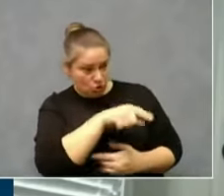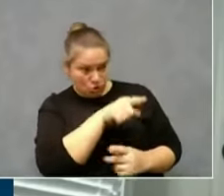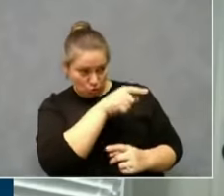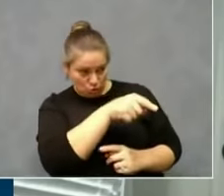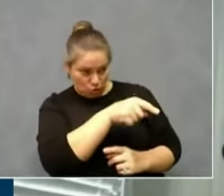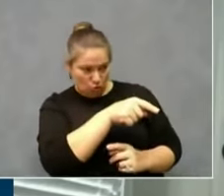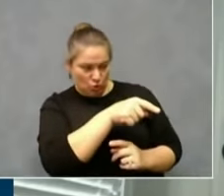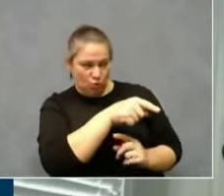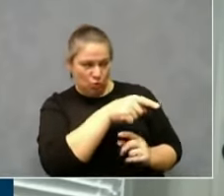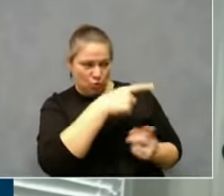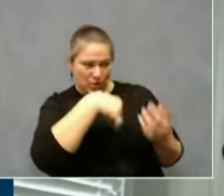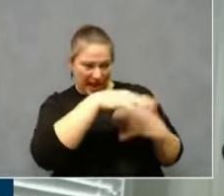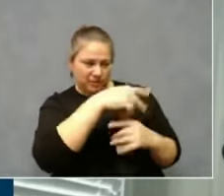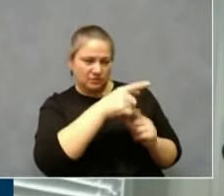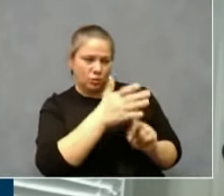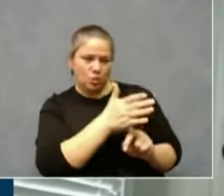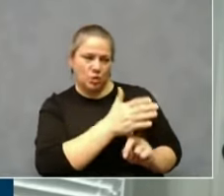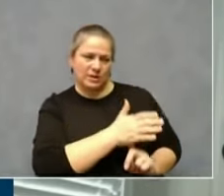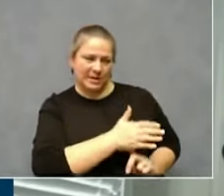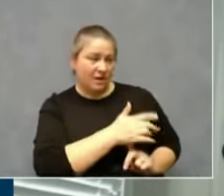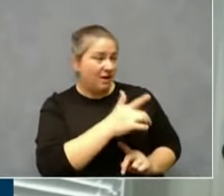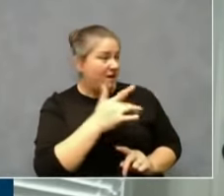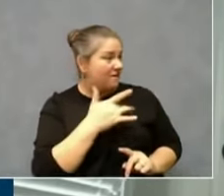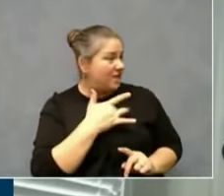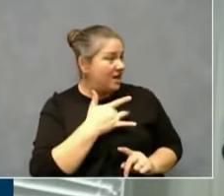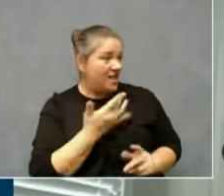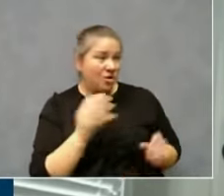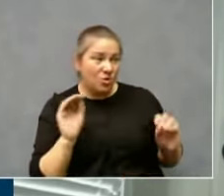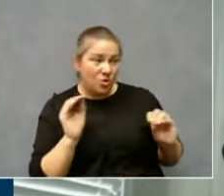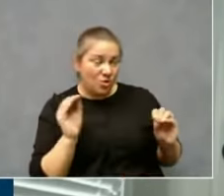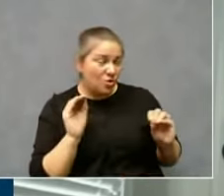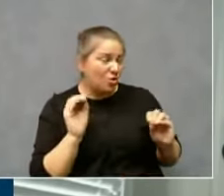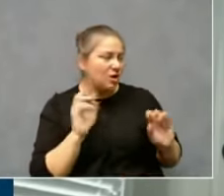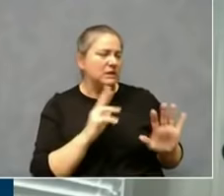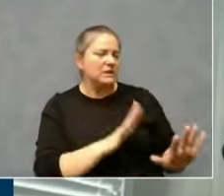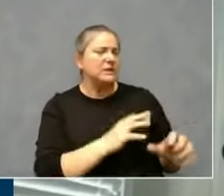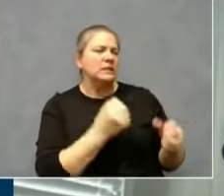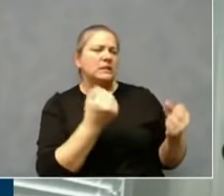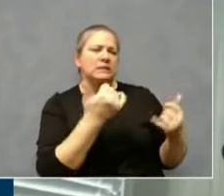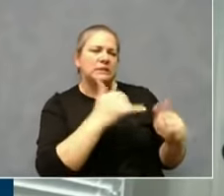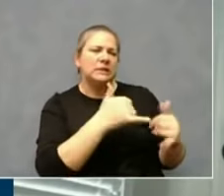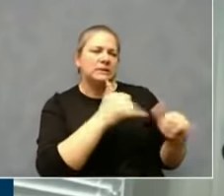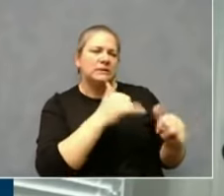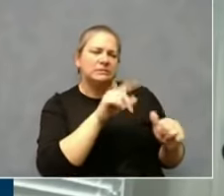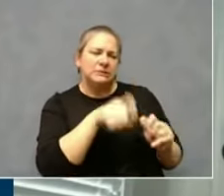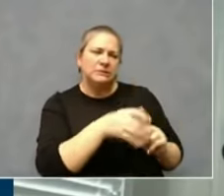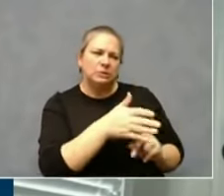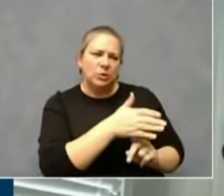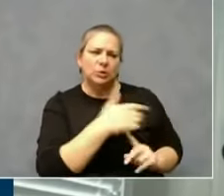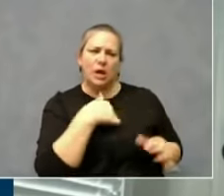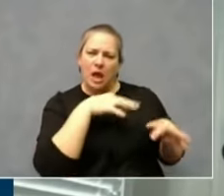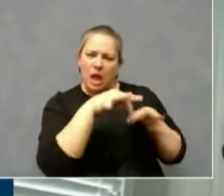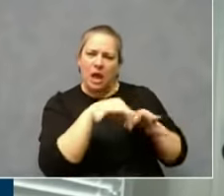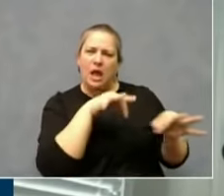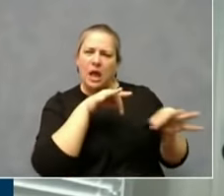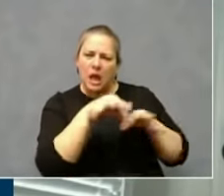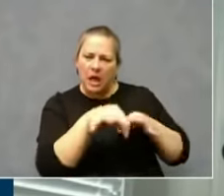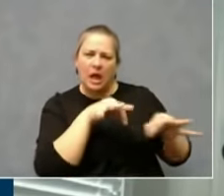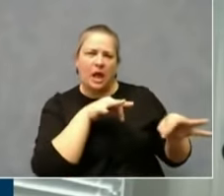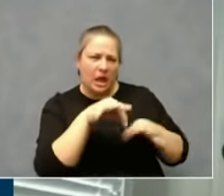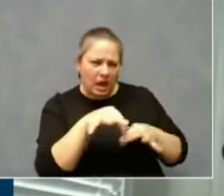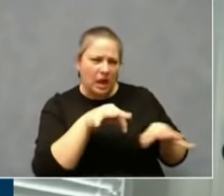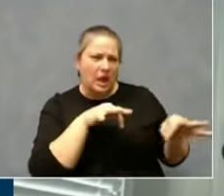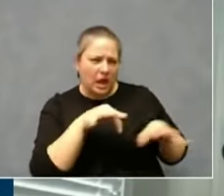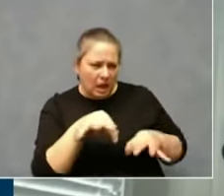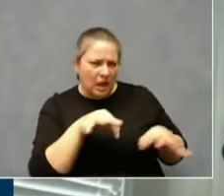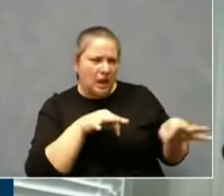symptoms either yet or ever if they remain asymptomatic. And so the systems in place rely upon